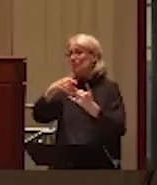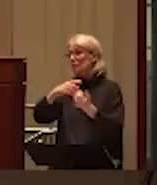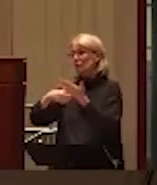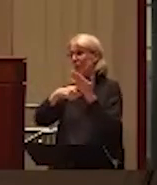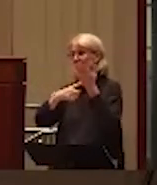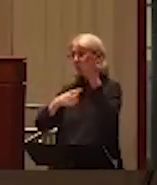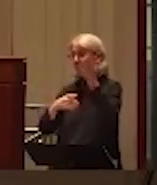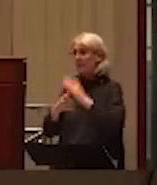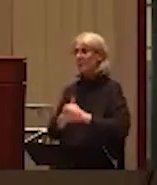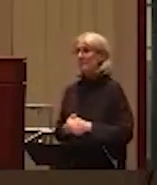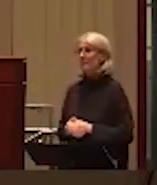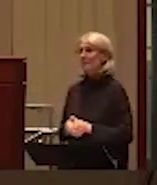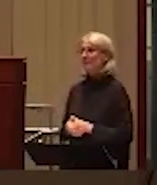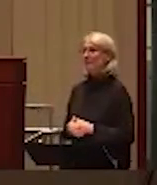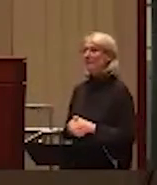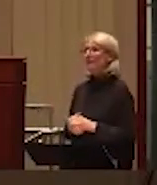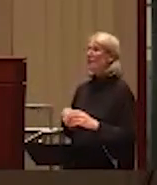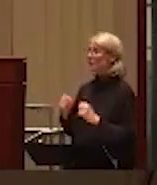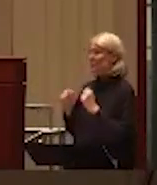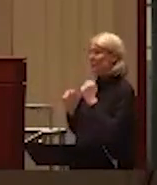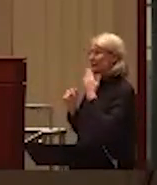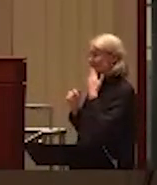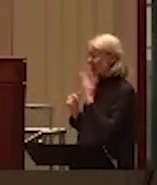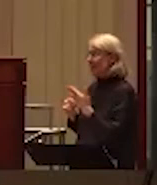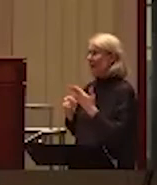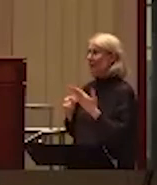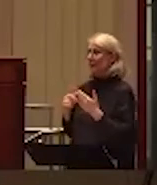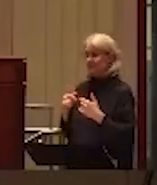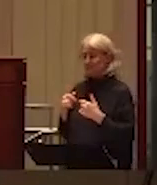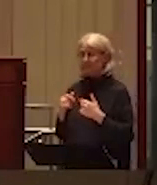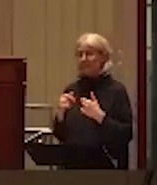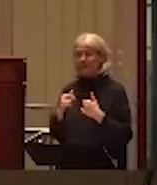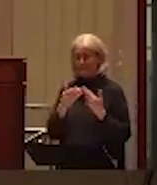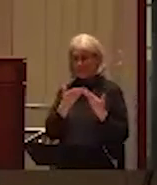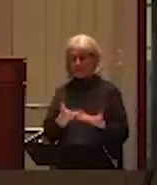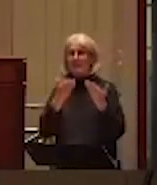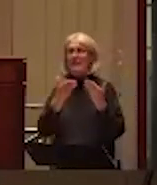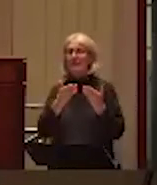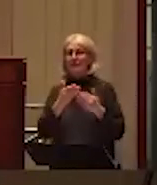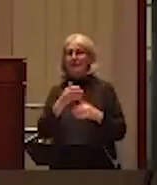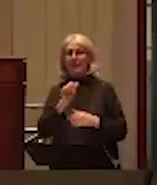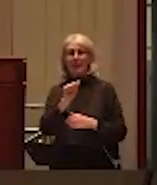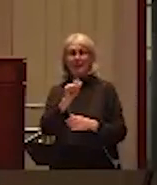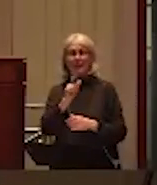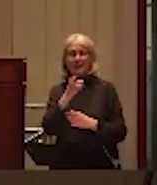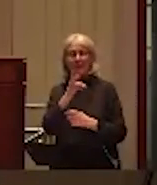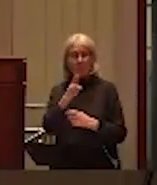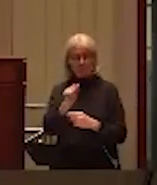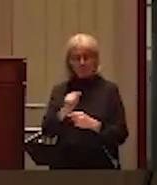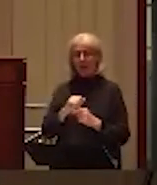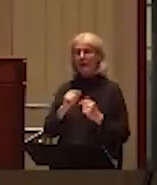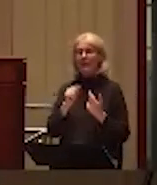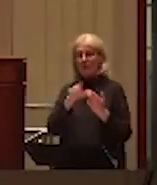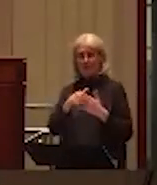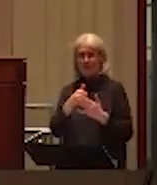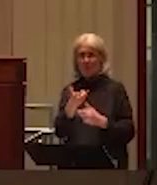extend my thanks to the speakers, Alexandra, and the panelists this evening.